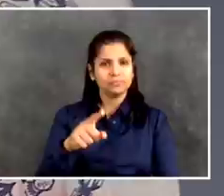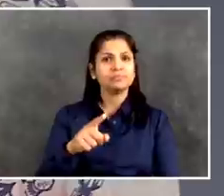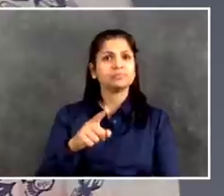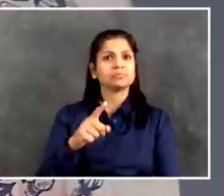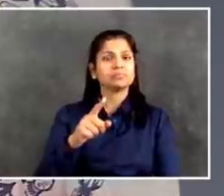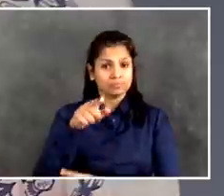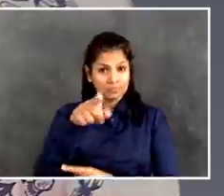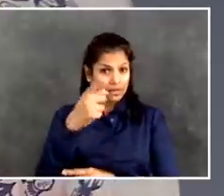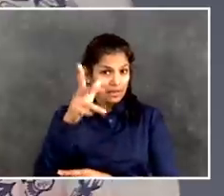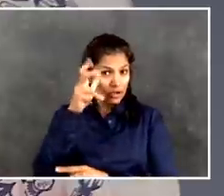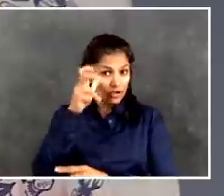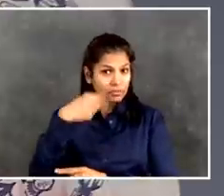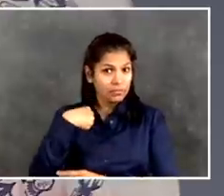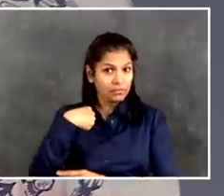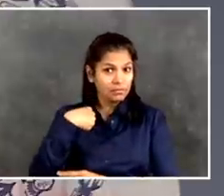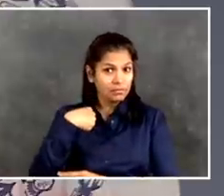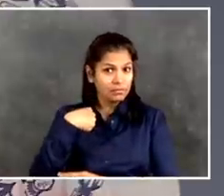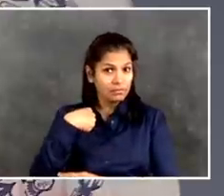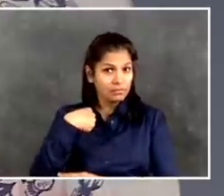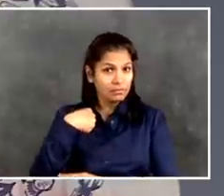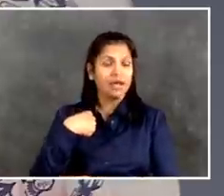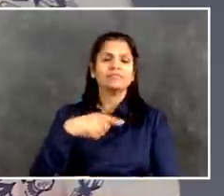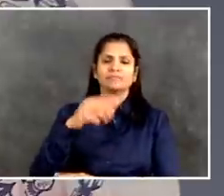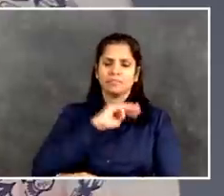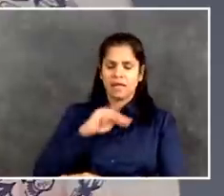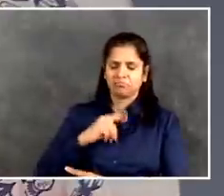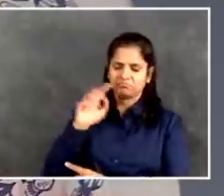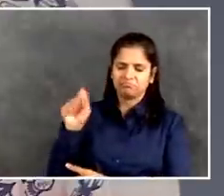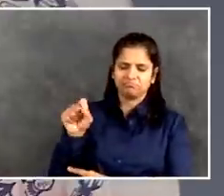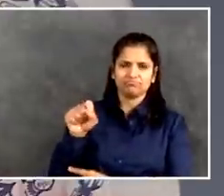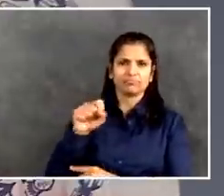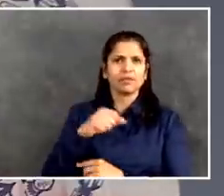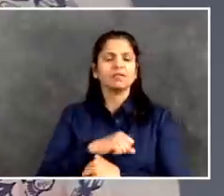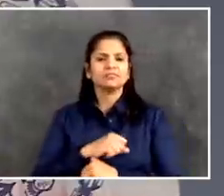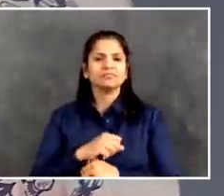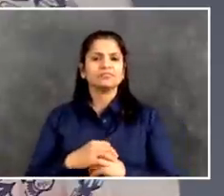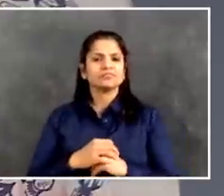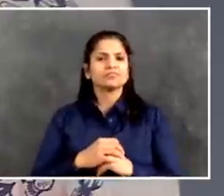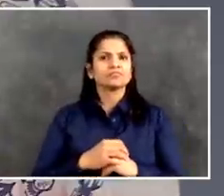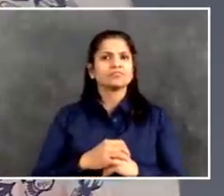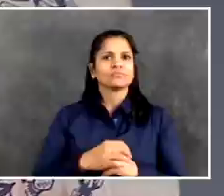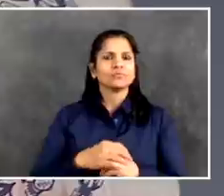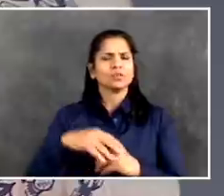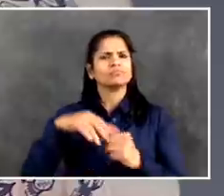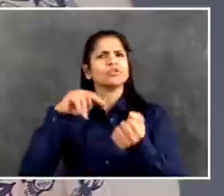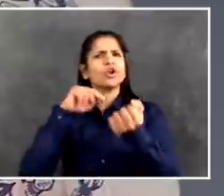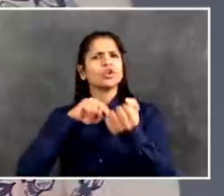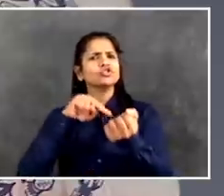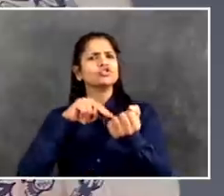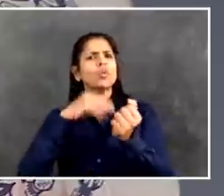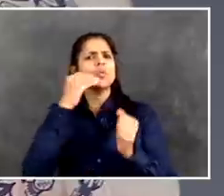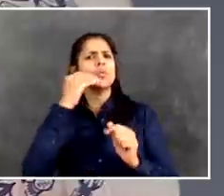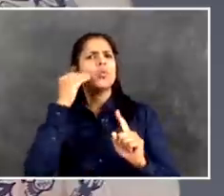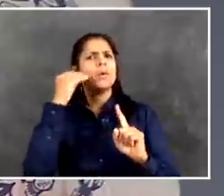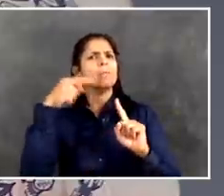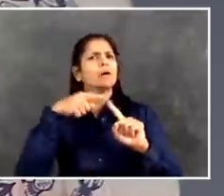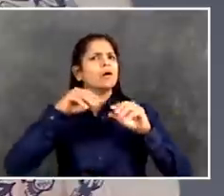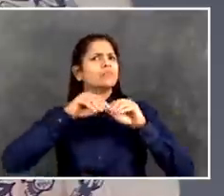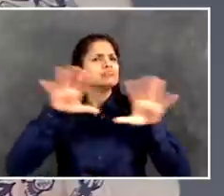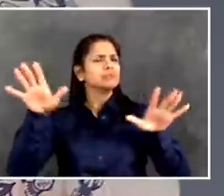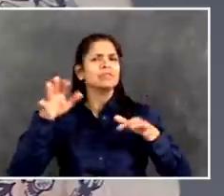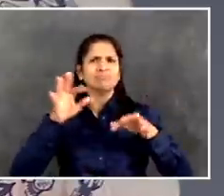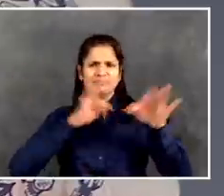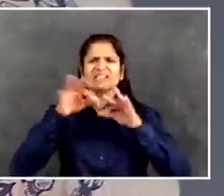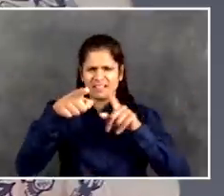homes, you've said a number of ways in which the city is supporting nursing homes through staffing and